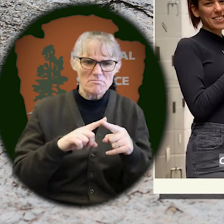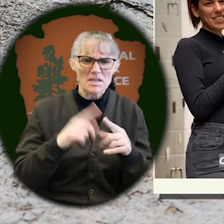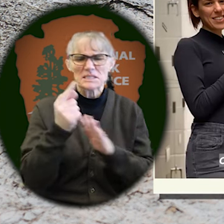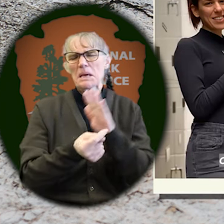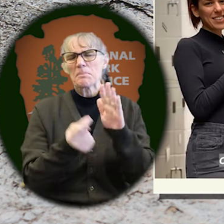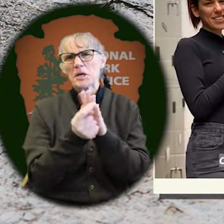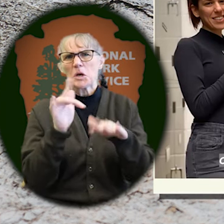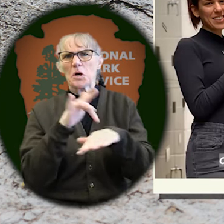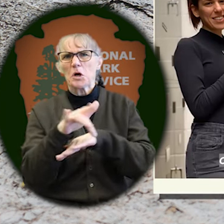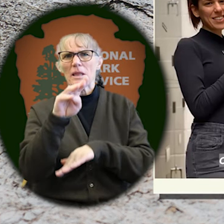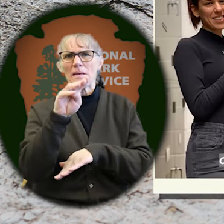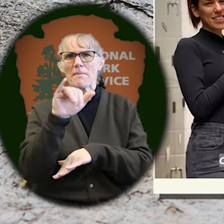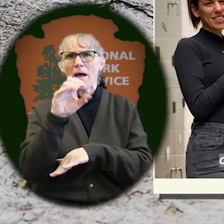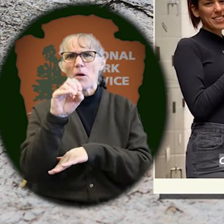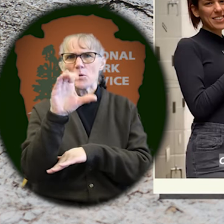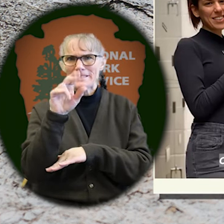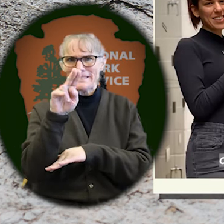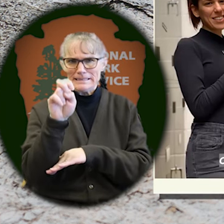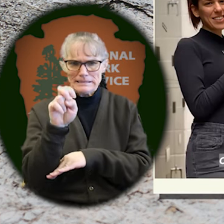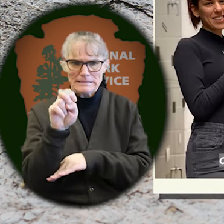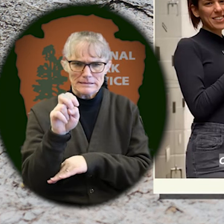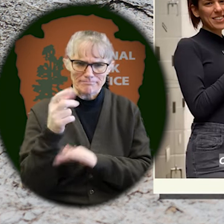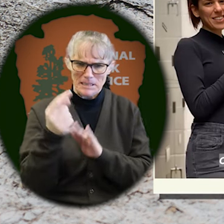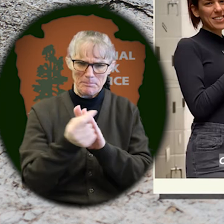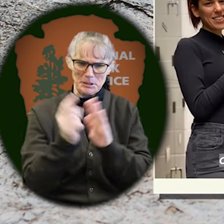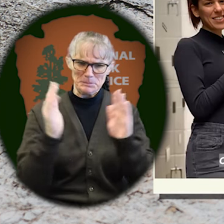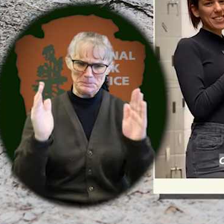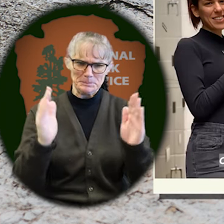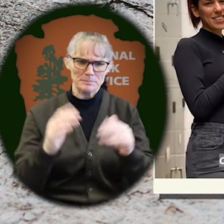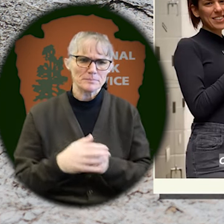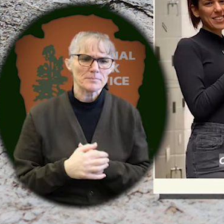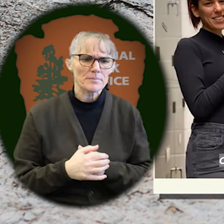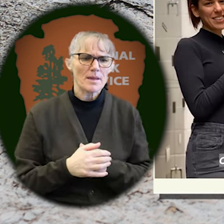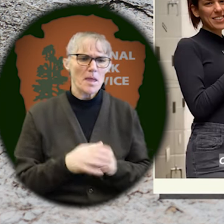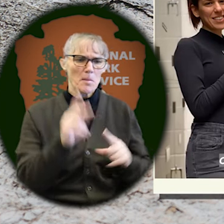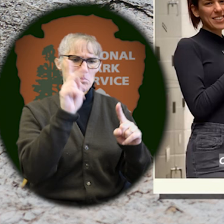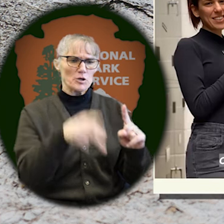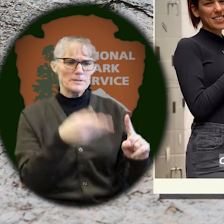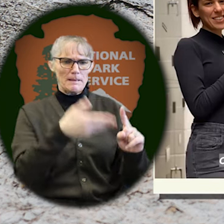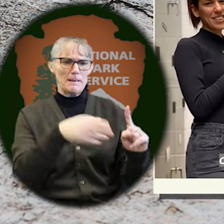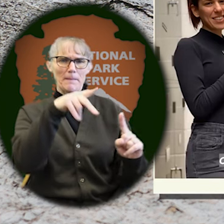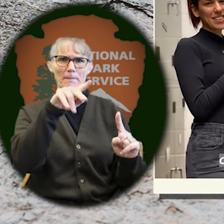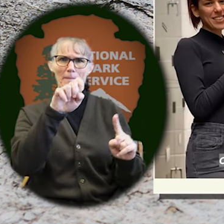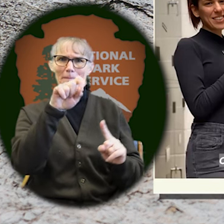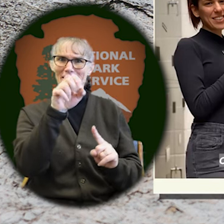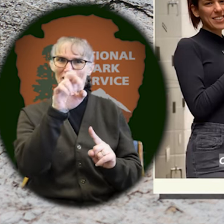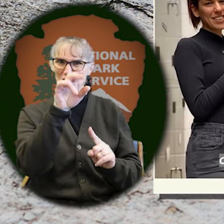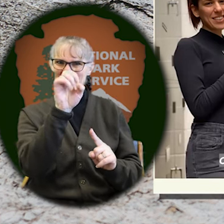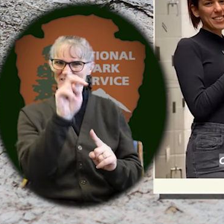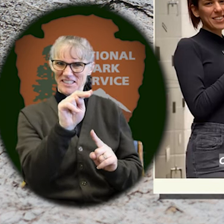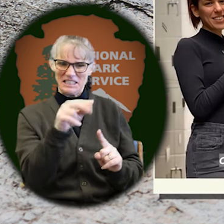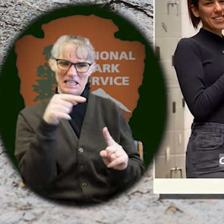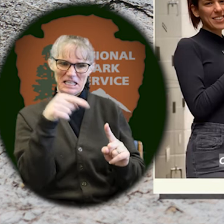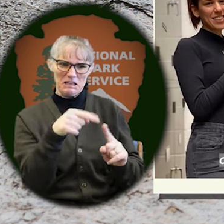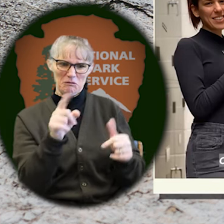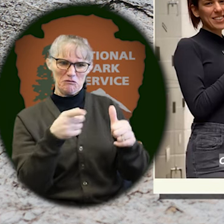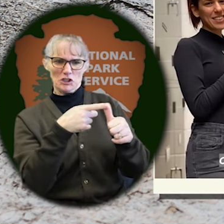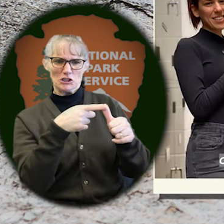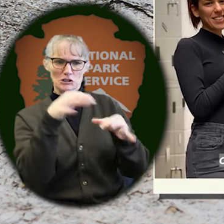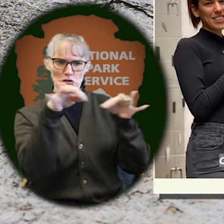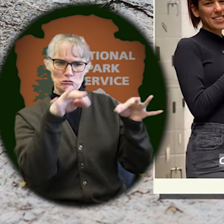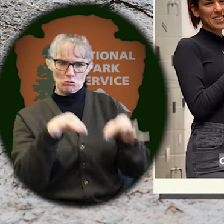right around early Miocene. So Peterson was the one to first